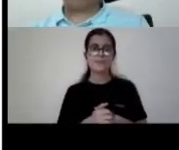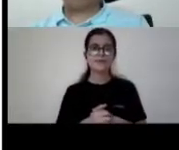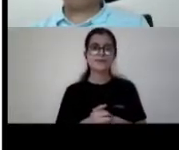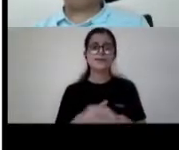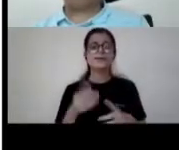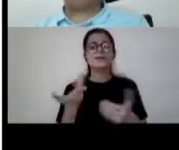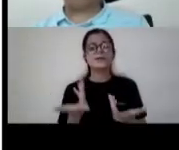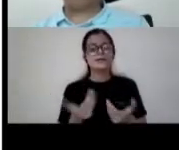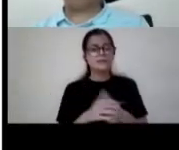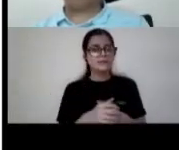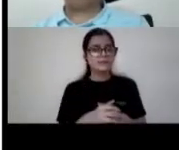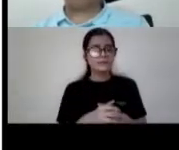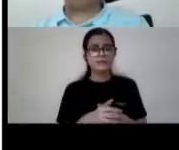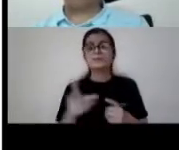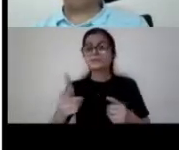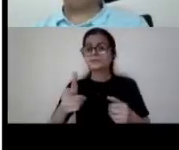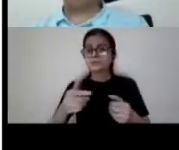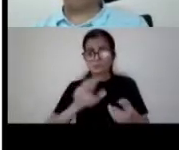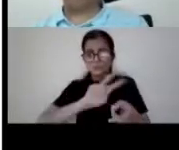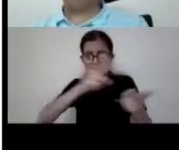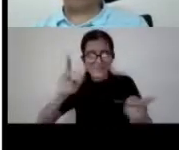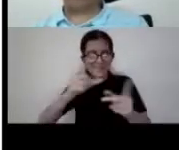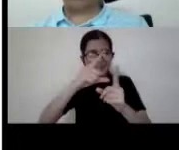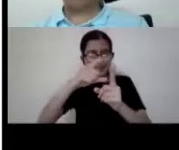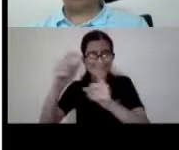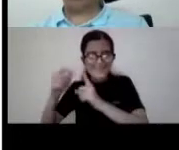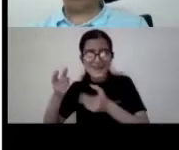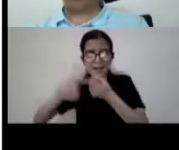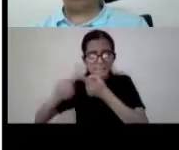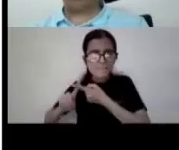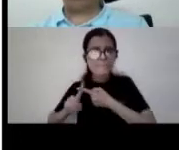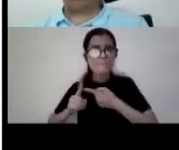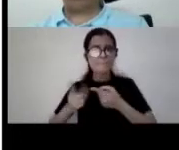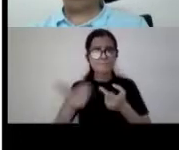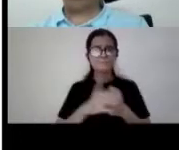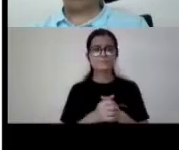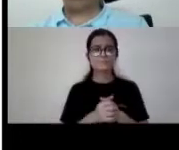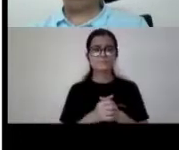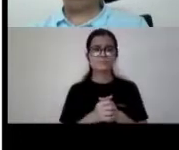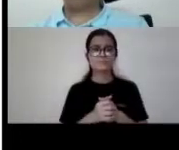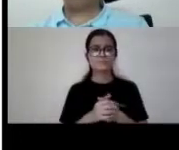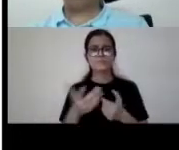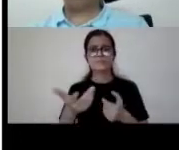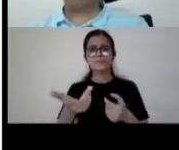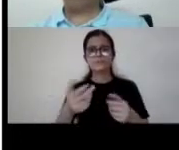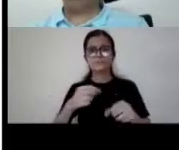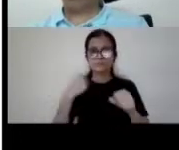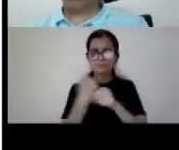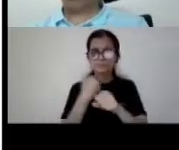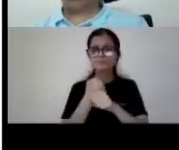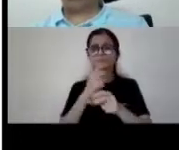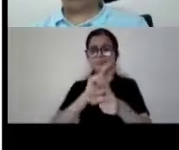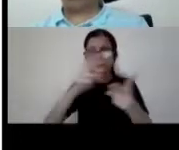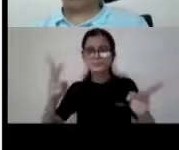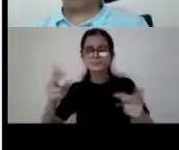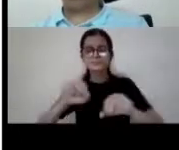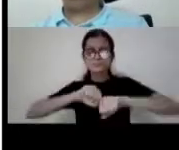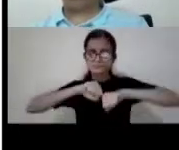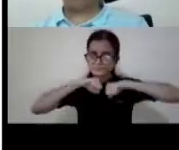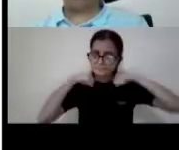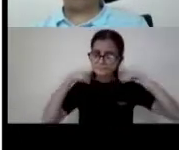uh to make all this happen lazy form of india also worked very very tirelessly to uh